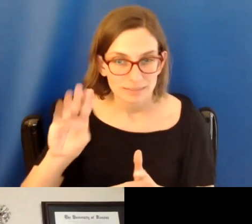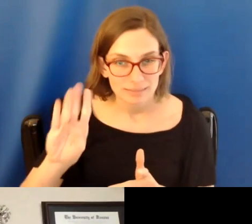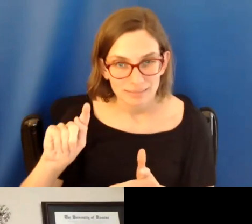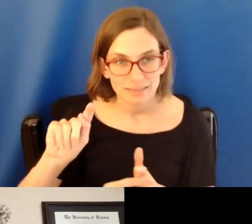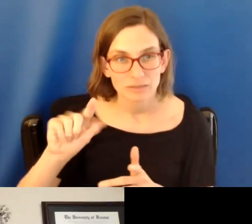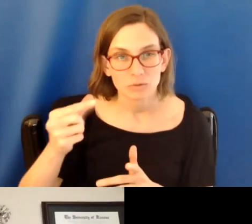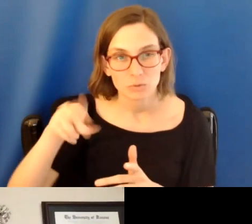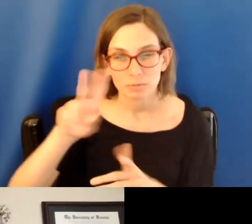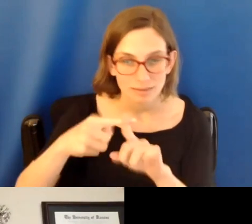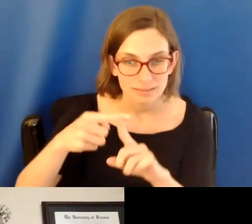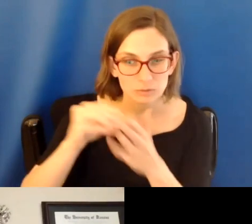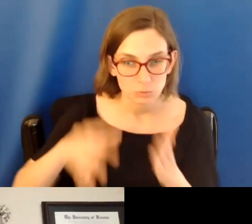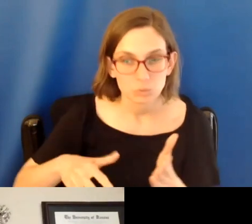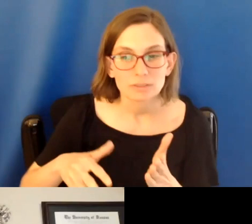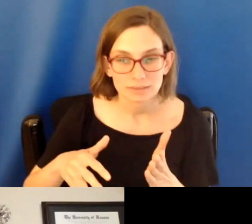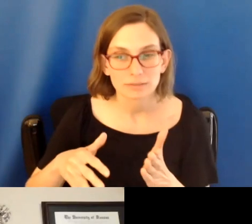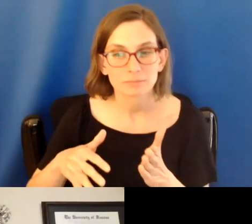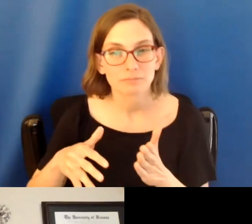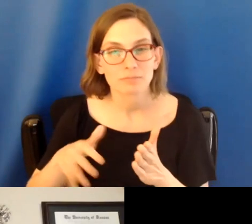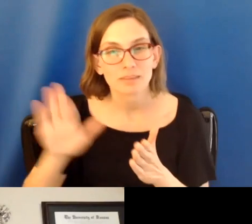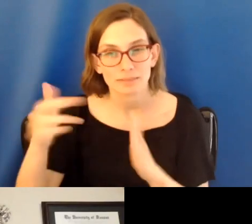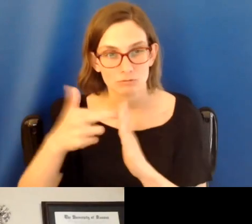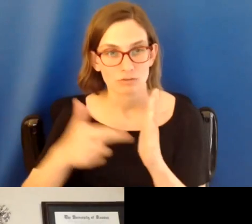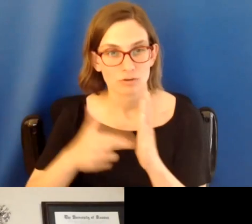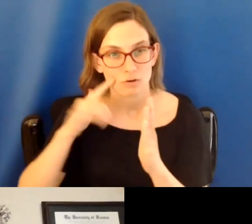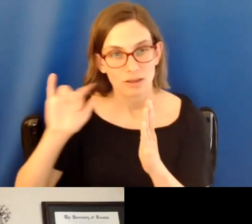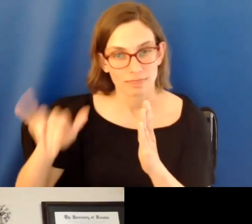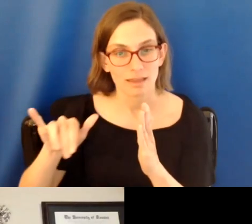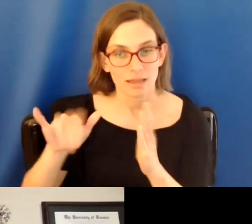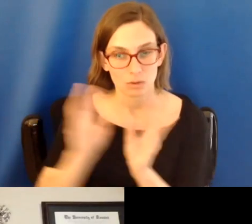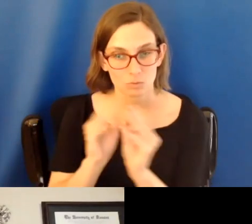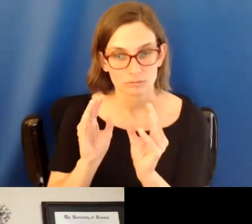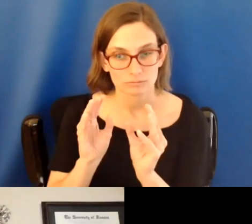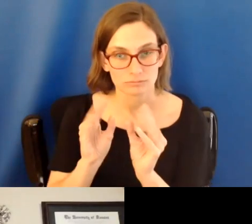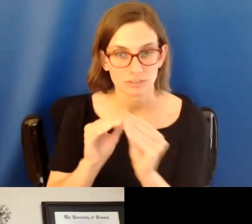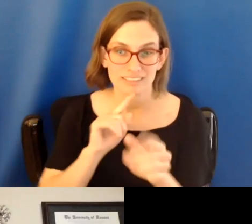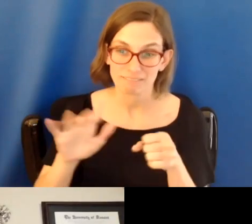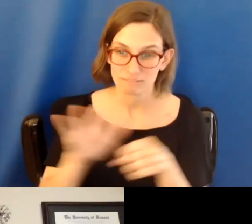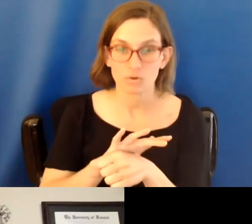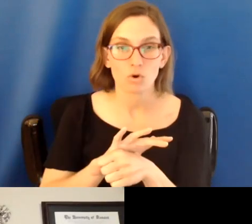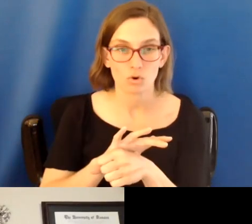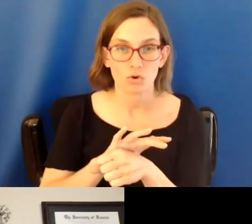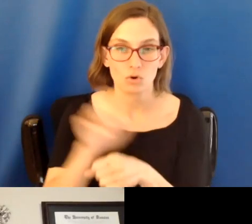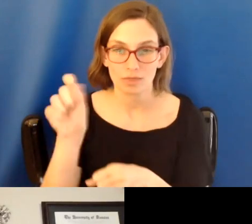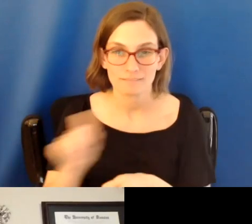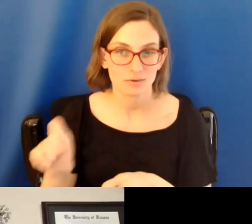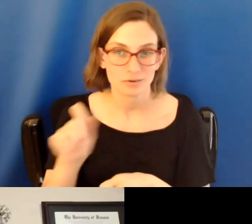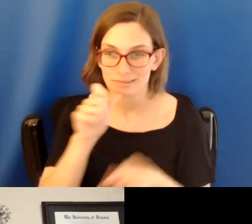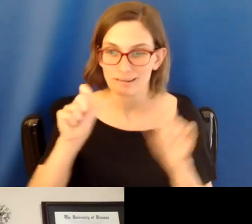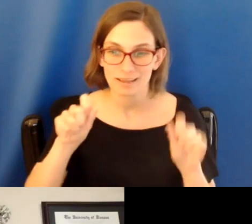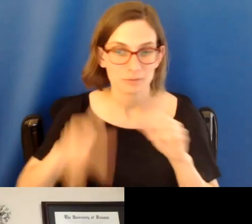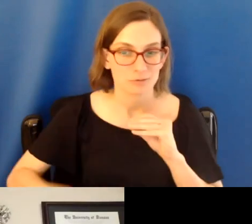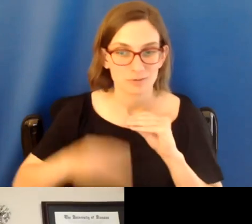students. The registration for this webinar is at full capacity and therefore we are unable to take